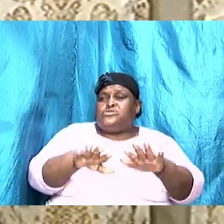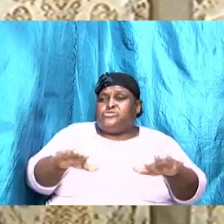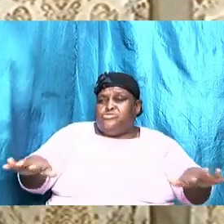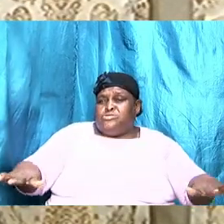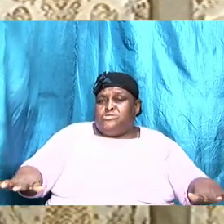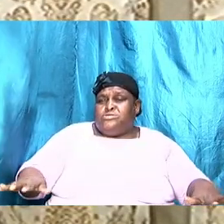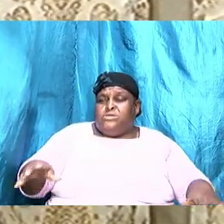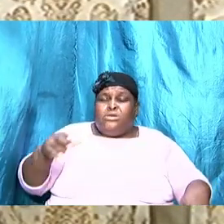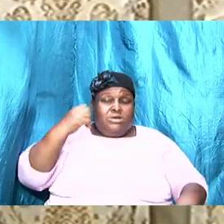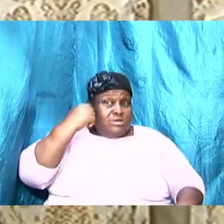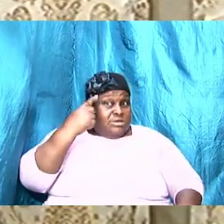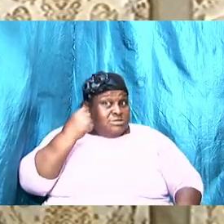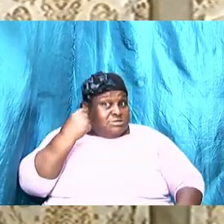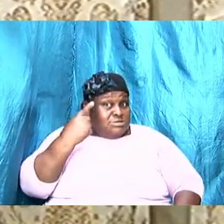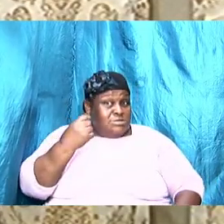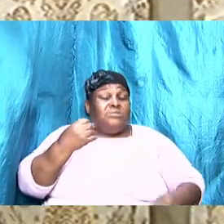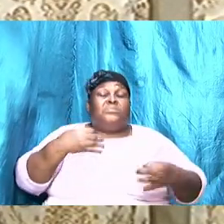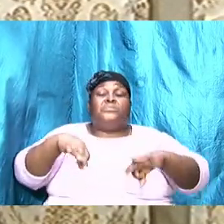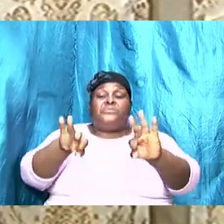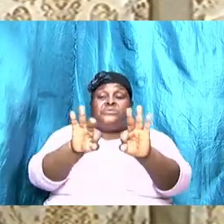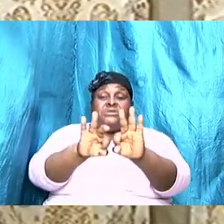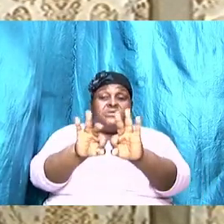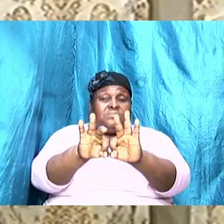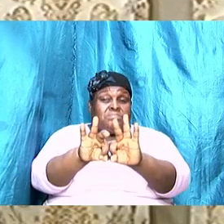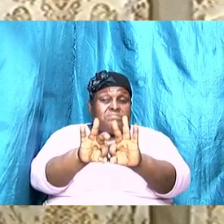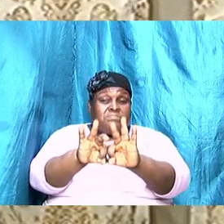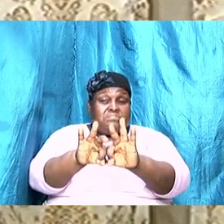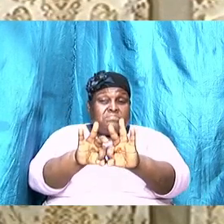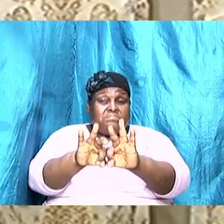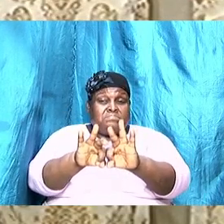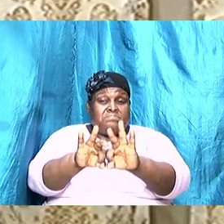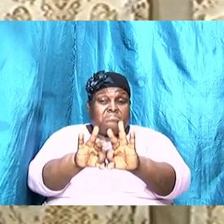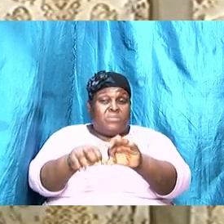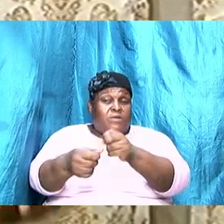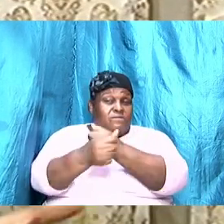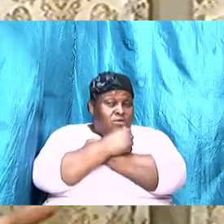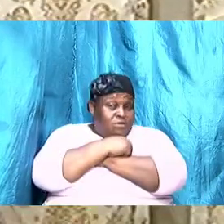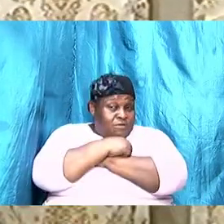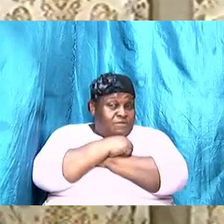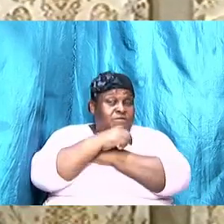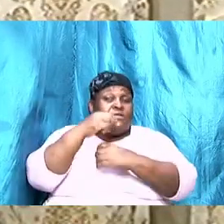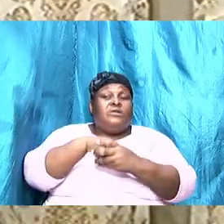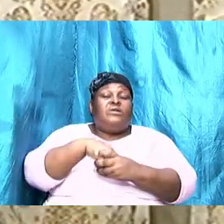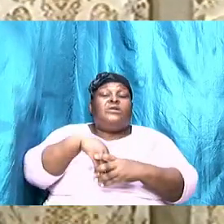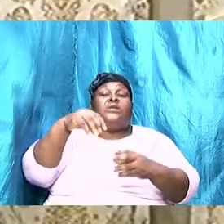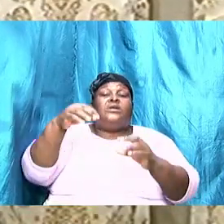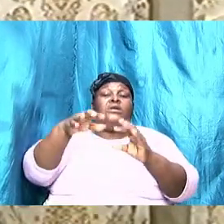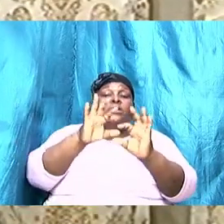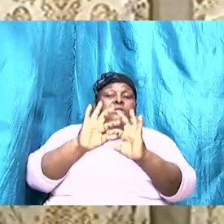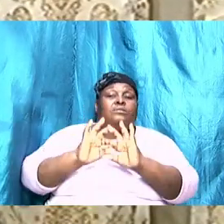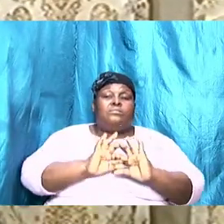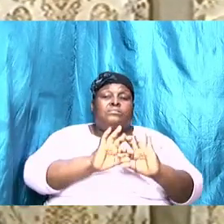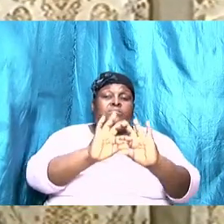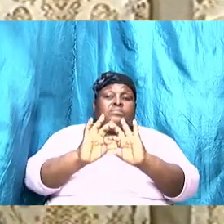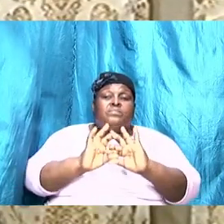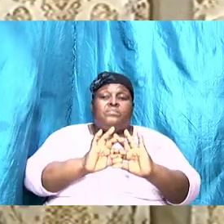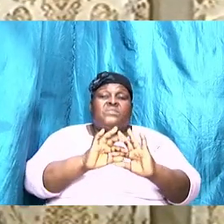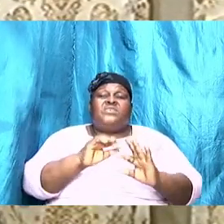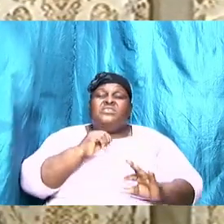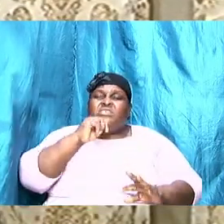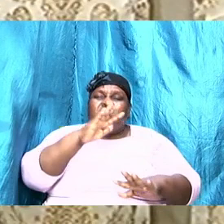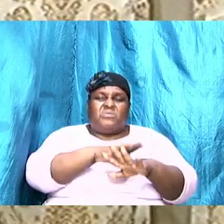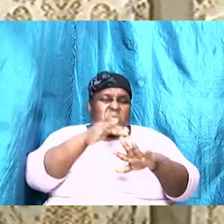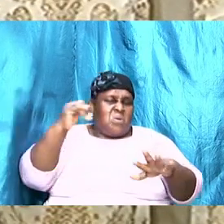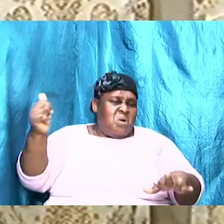crucial, critical aspect of love in a relationship. We are not called to love